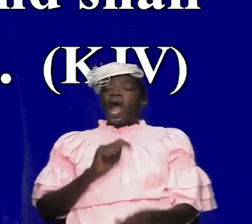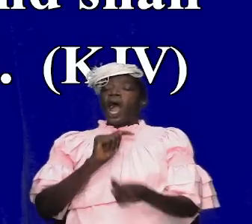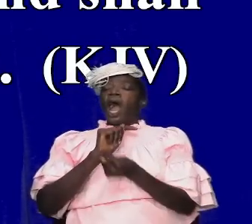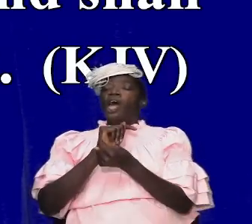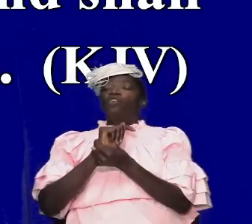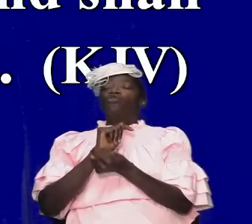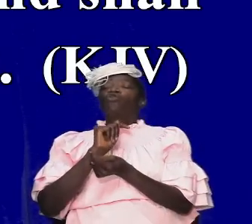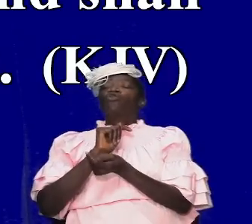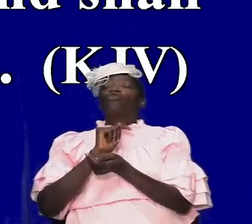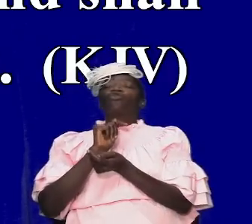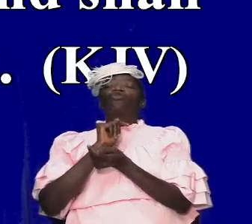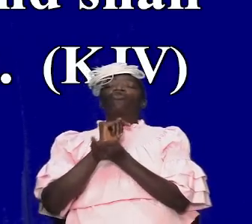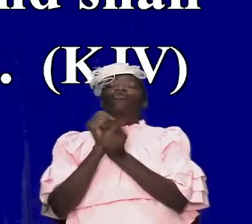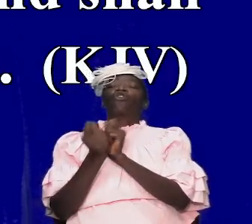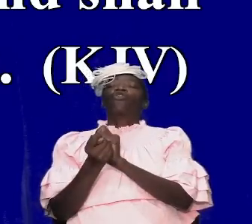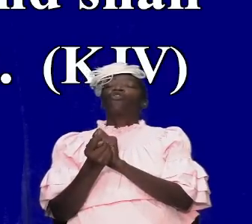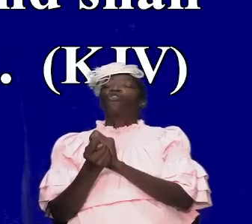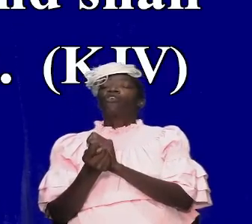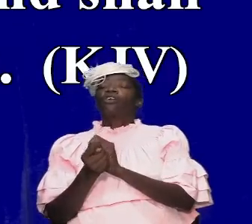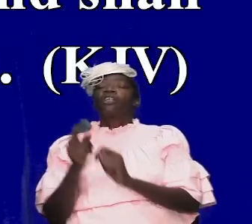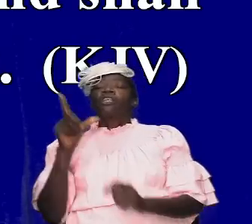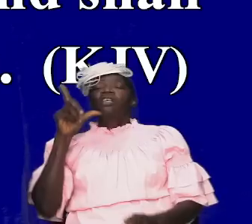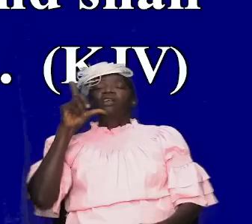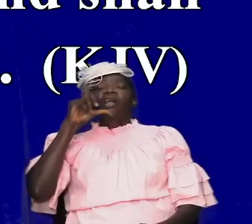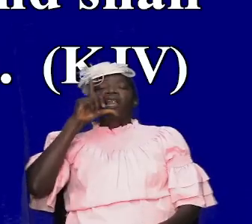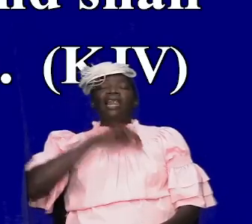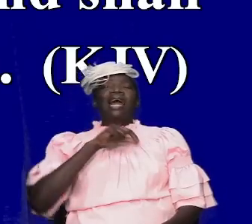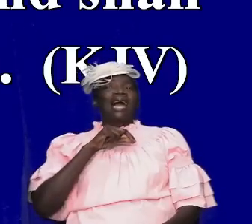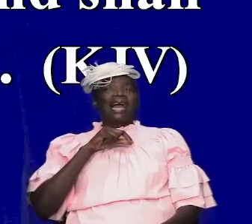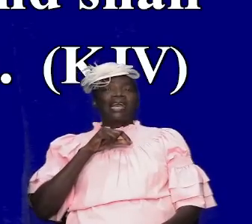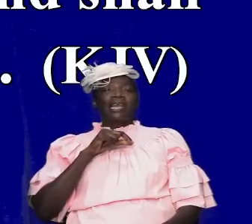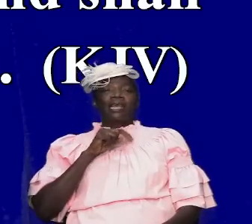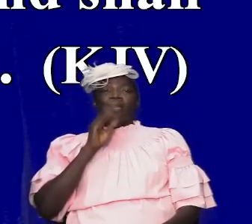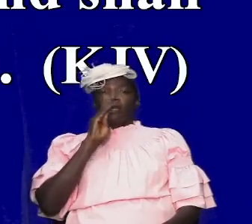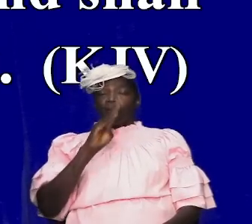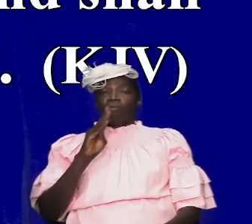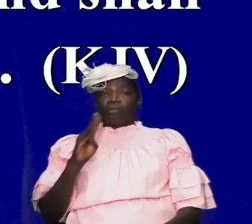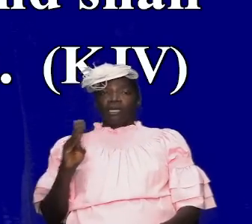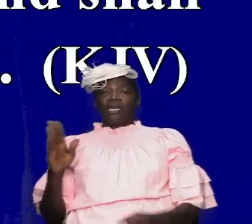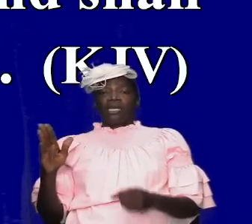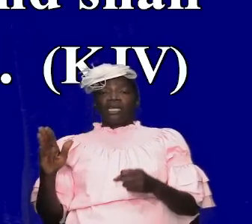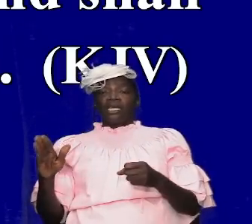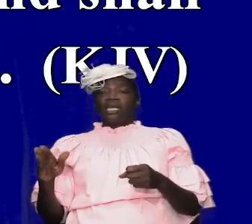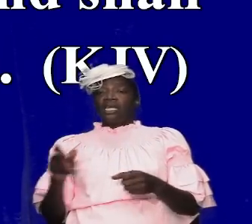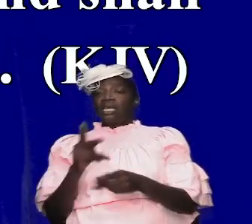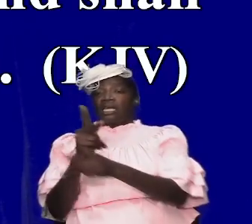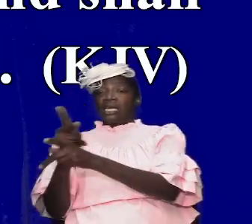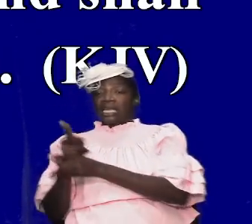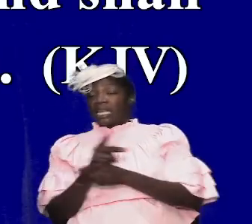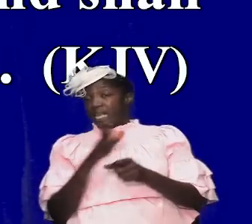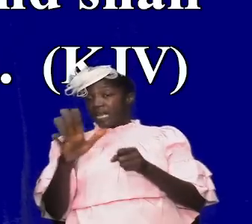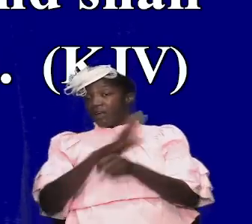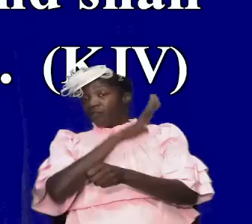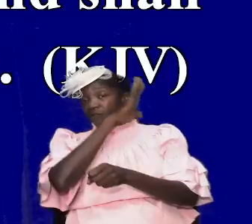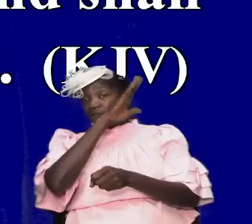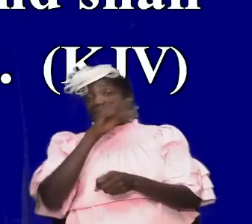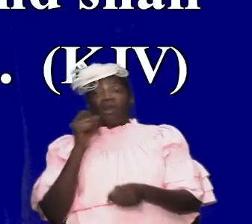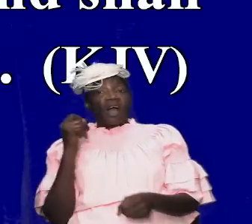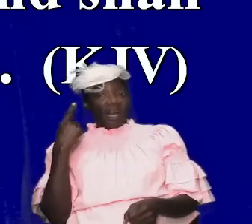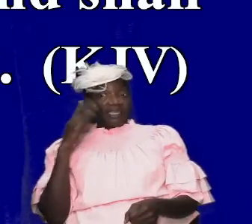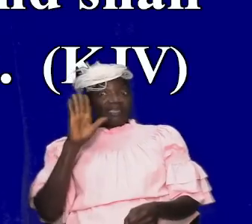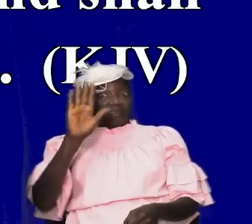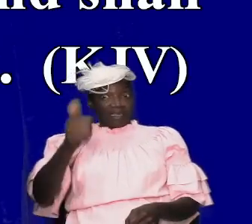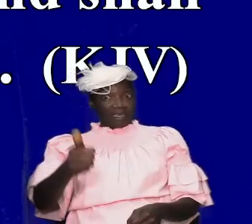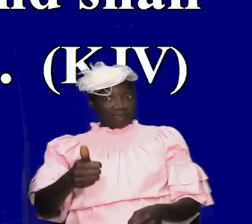brothers and sisters we need to be very careful we need to understand ourselves